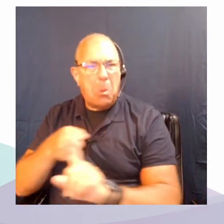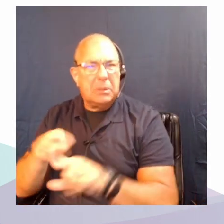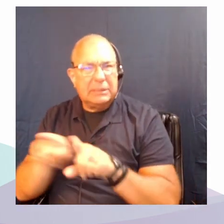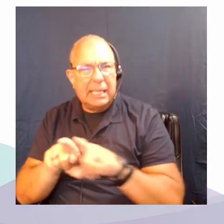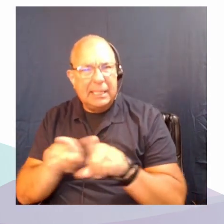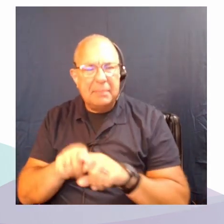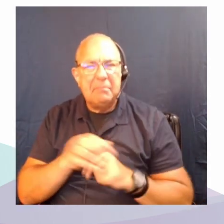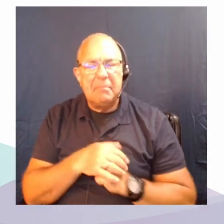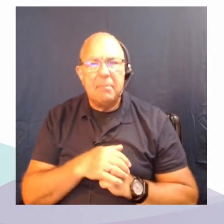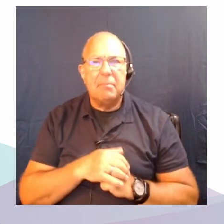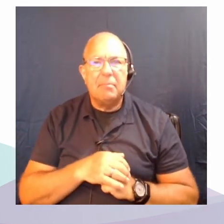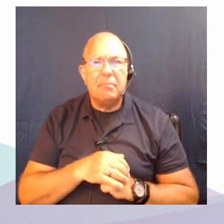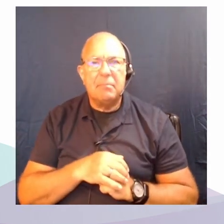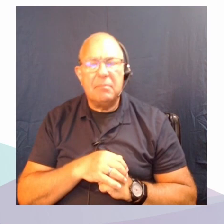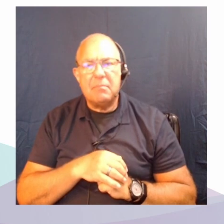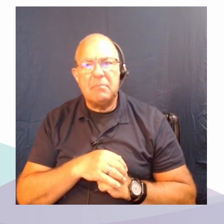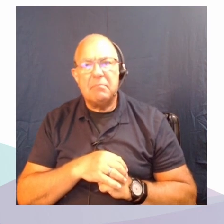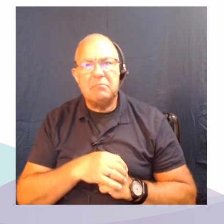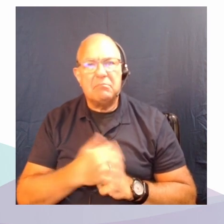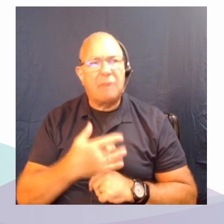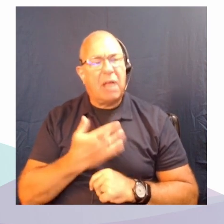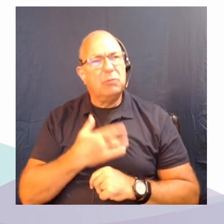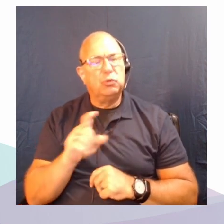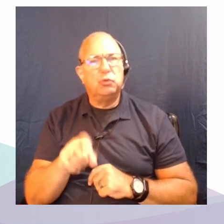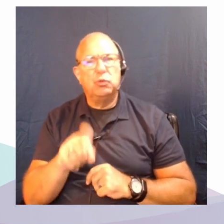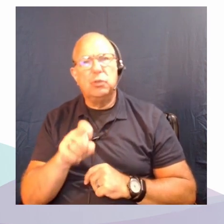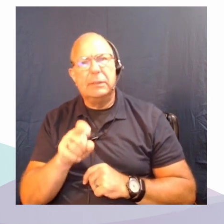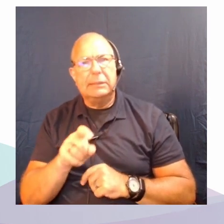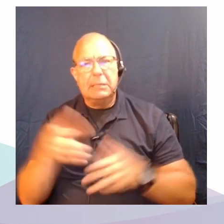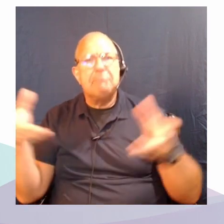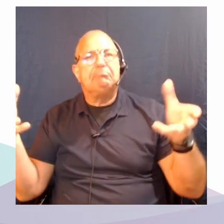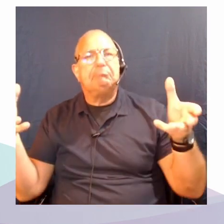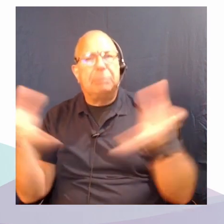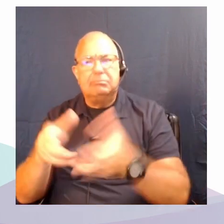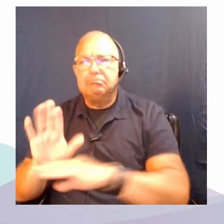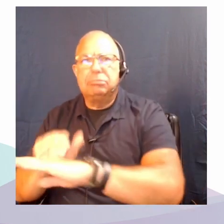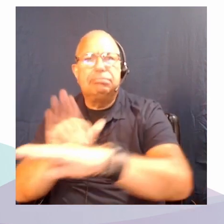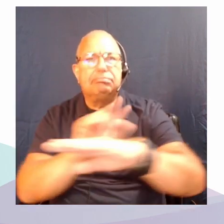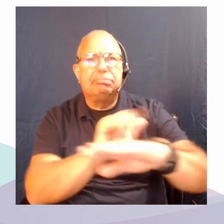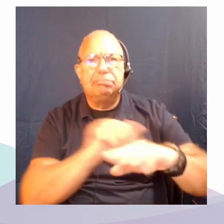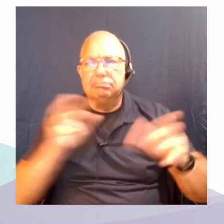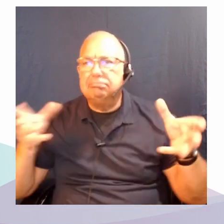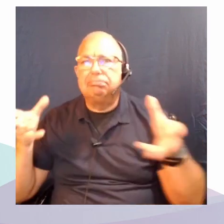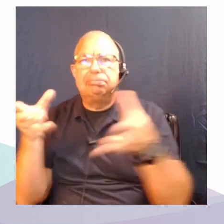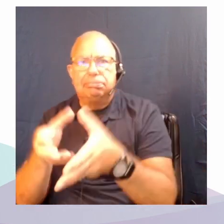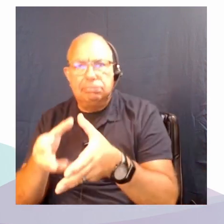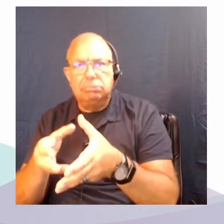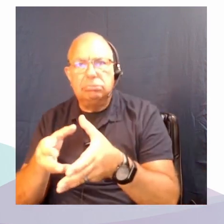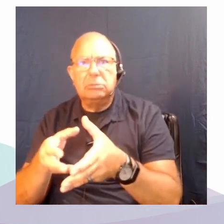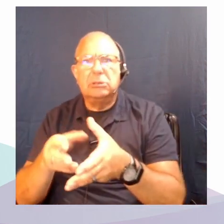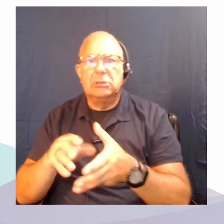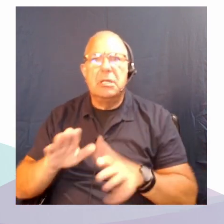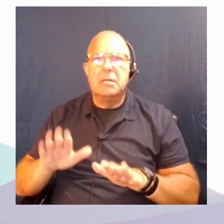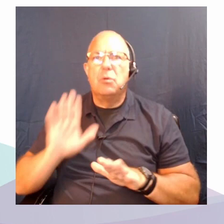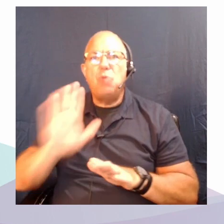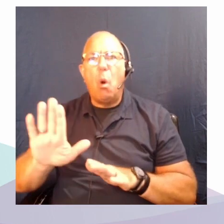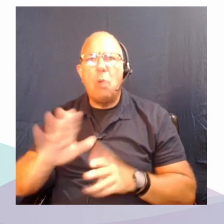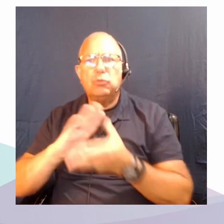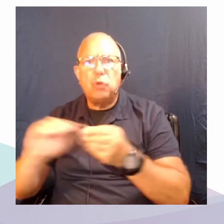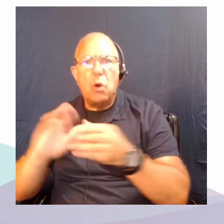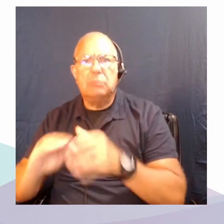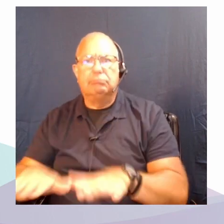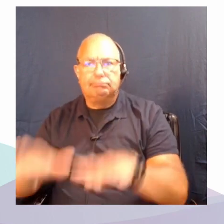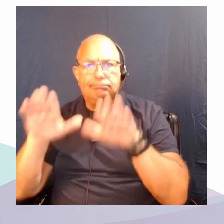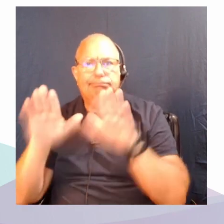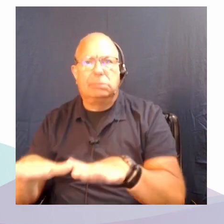And thought, let's get everybody together and everybody should lay their cards on the table. And so instead of